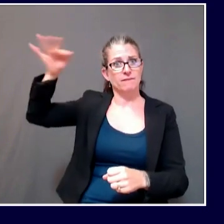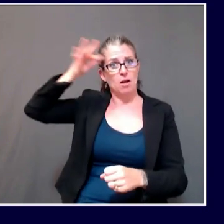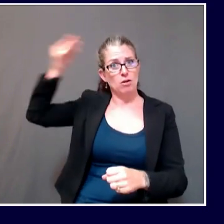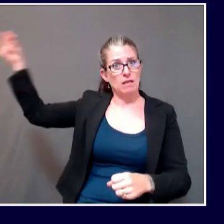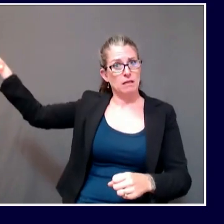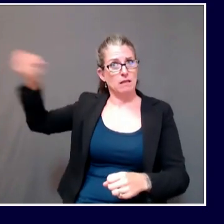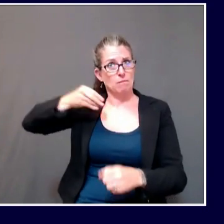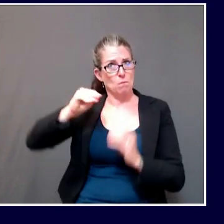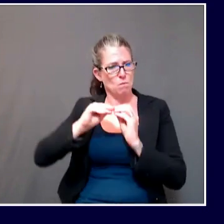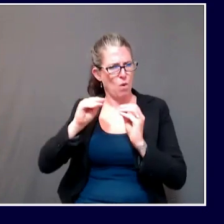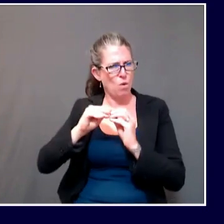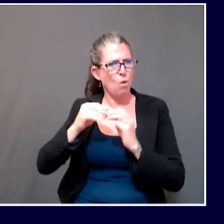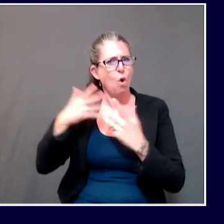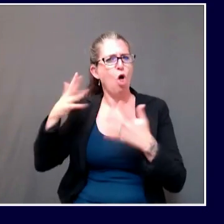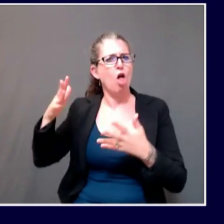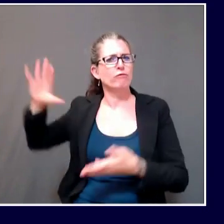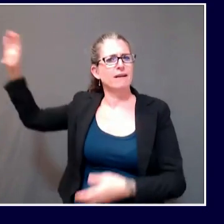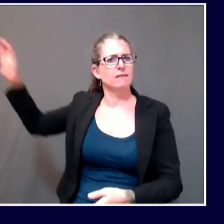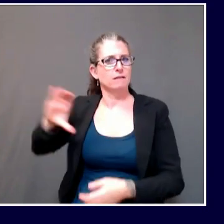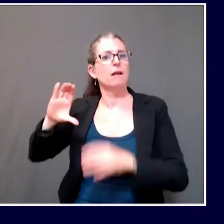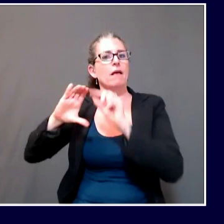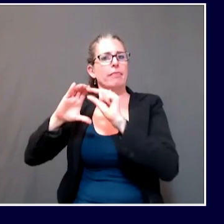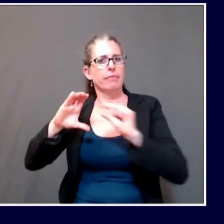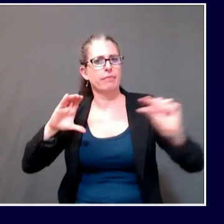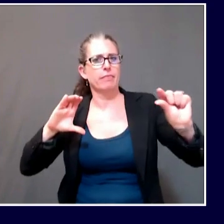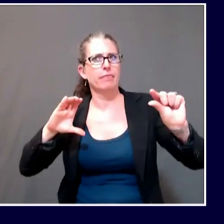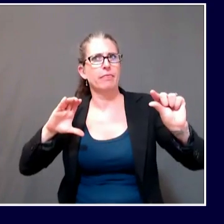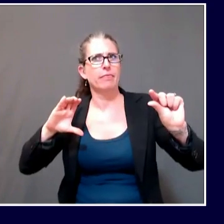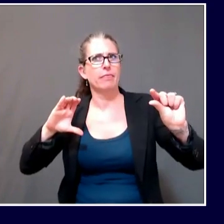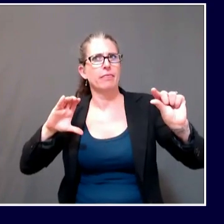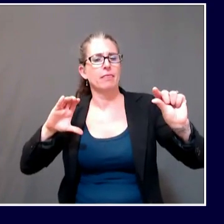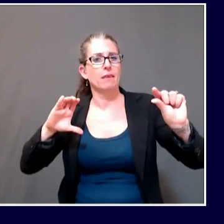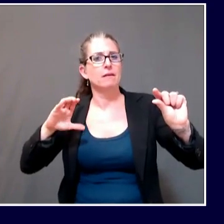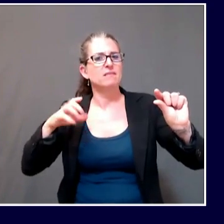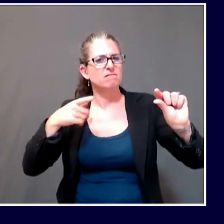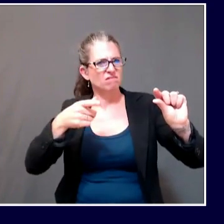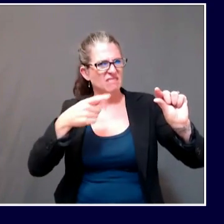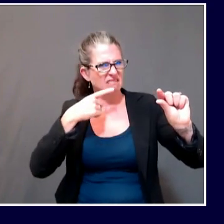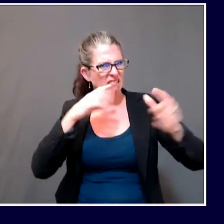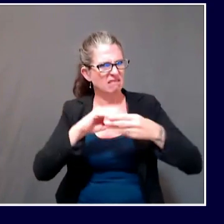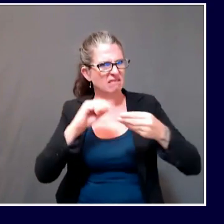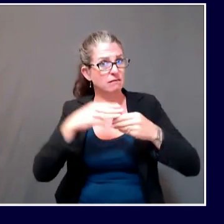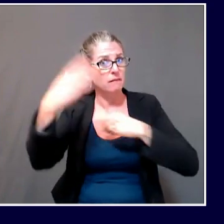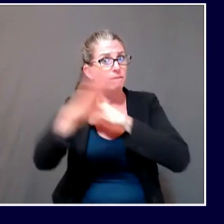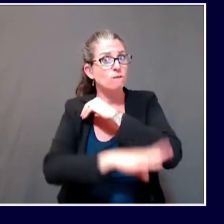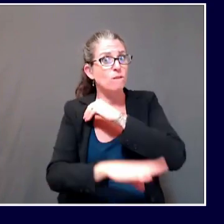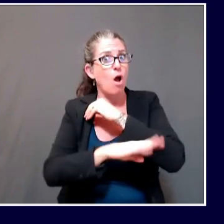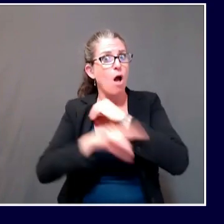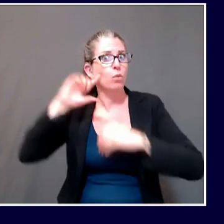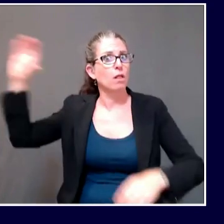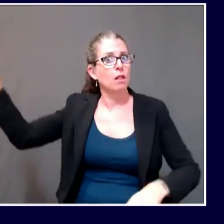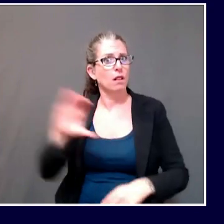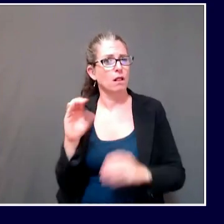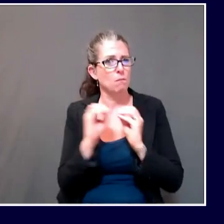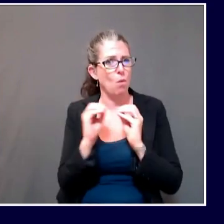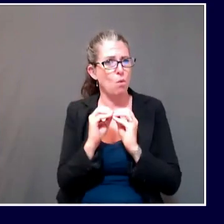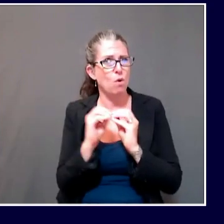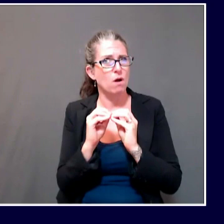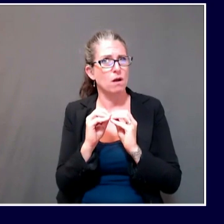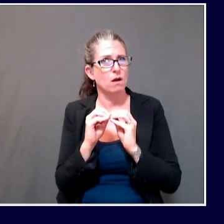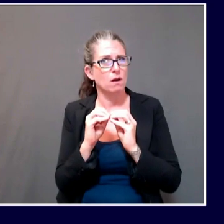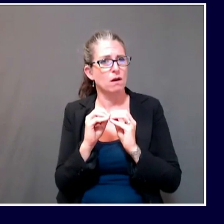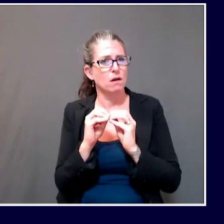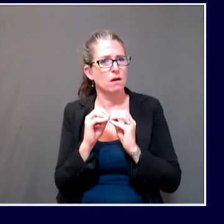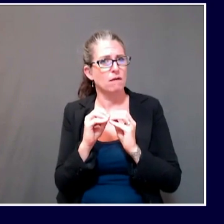need to be additional money appropriated by Congress or could you do a second round with existing